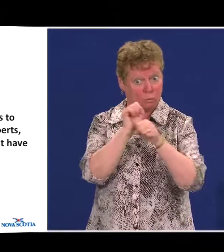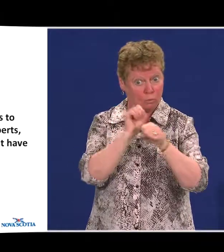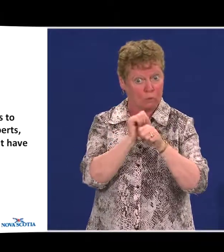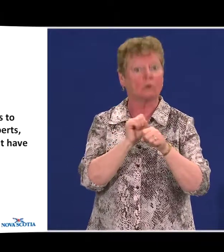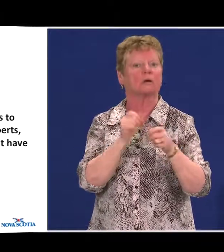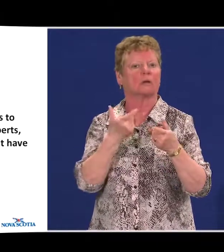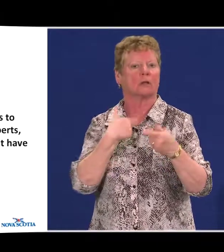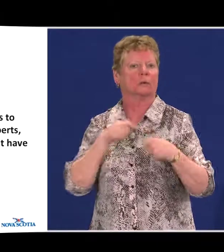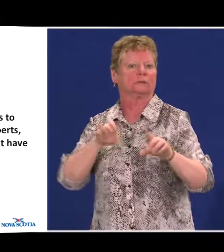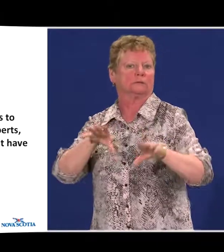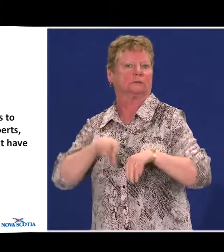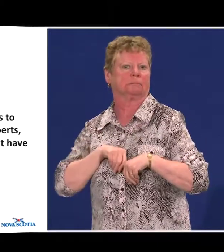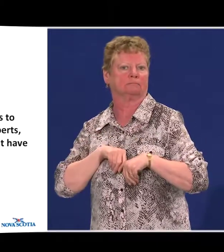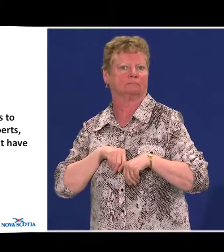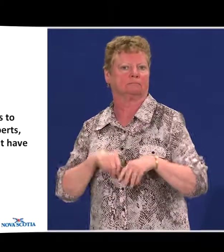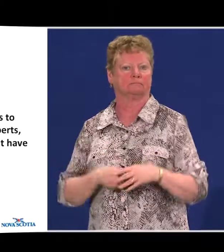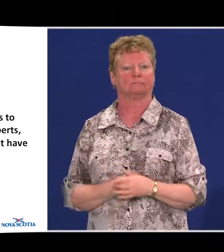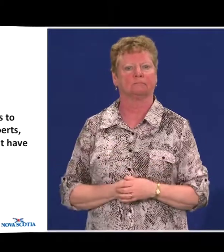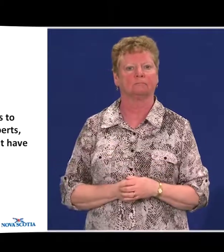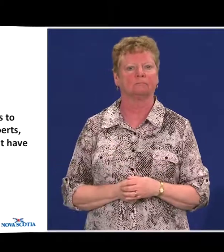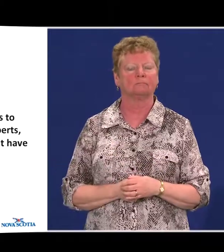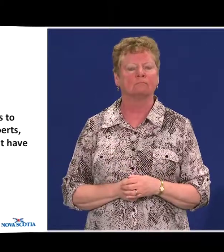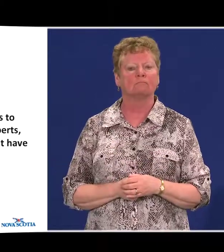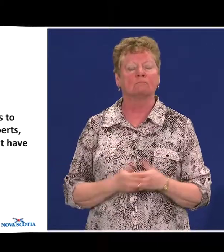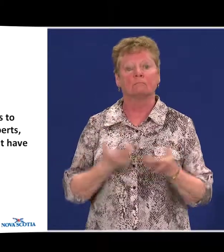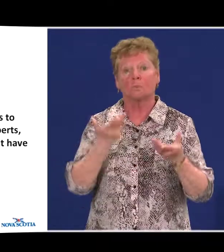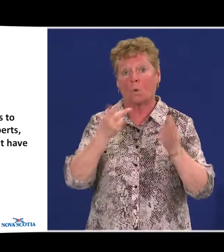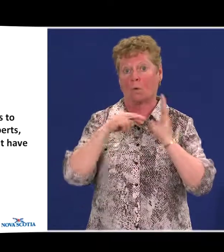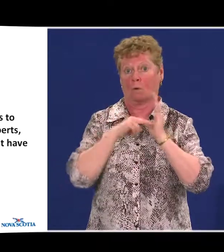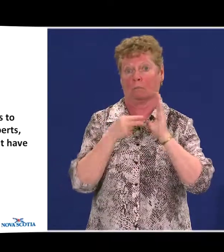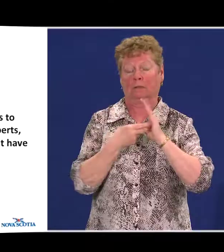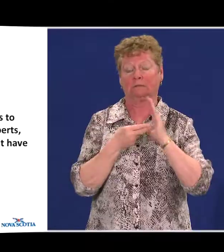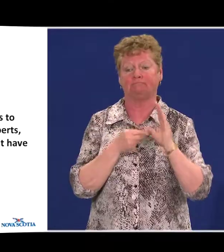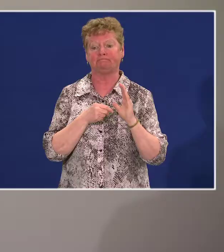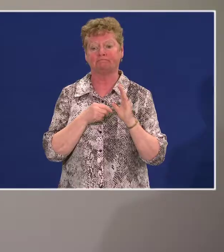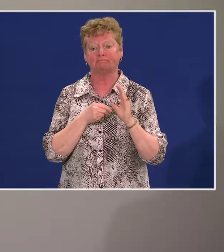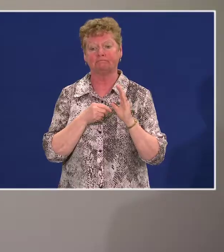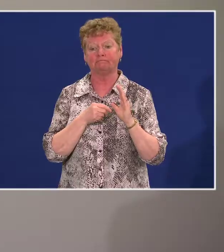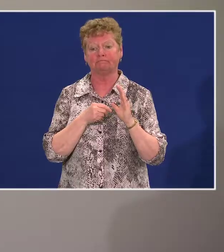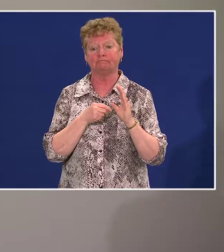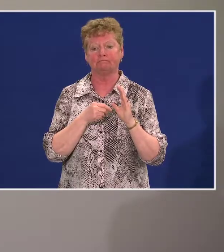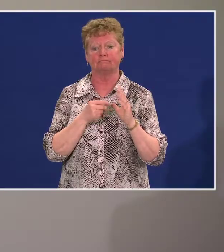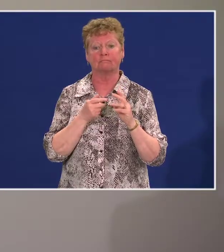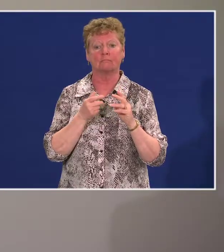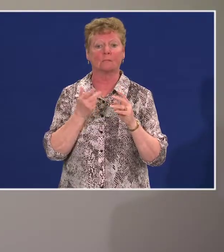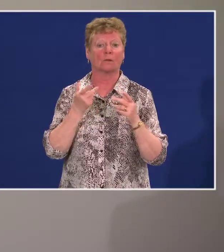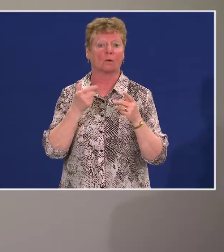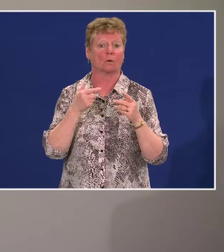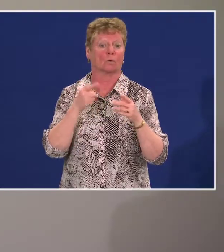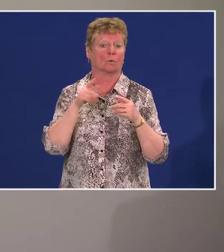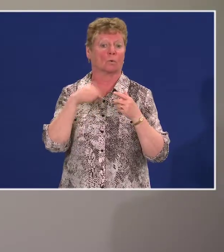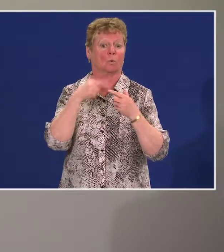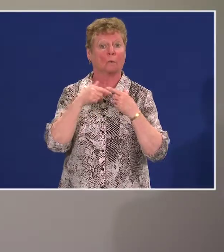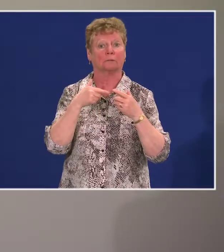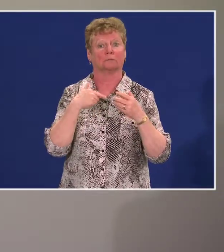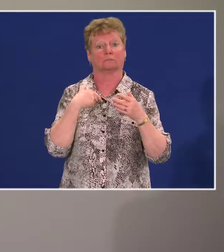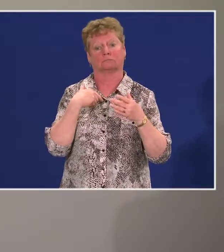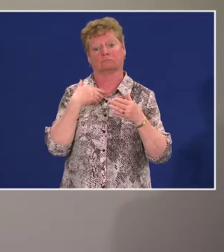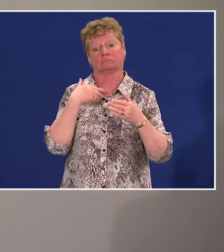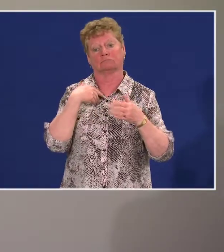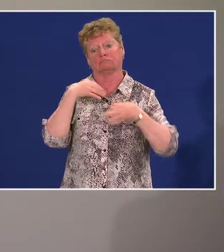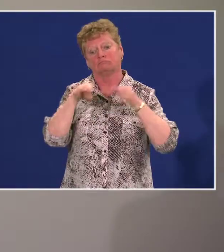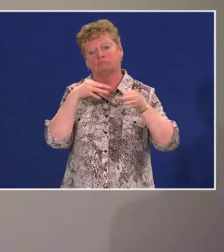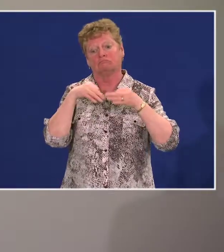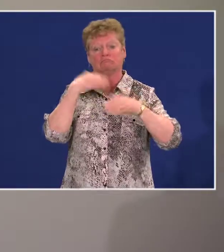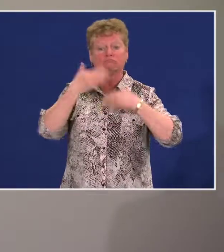in other jurisdictions. So in other words, as we're going through the standard